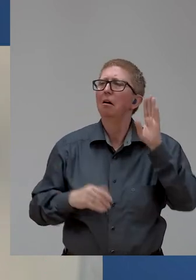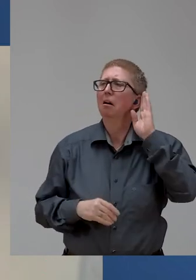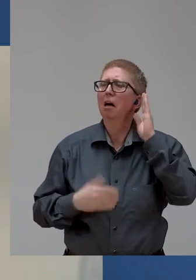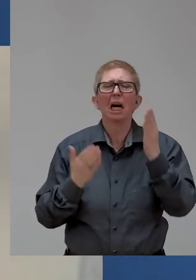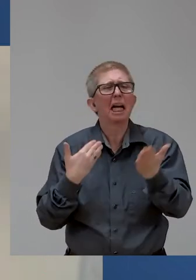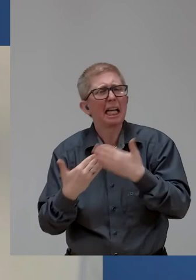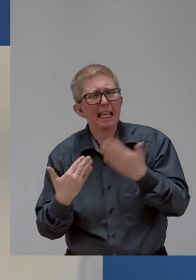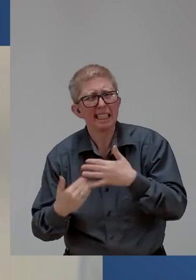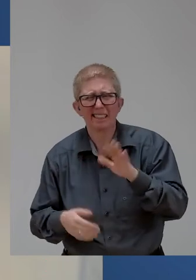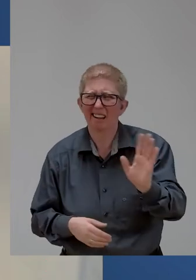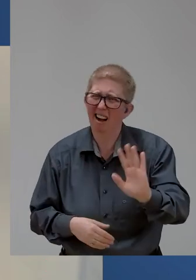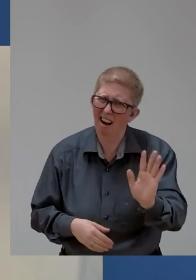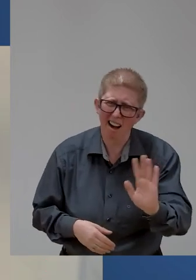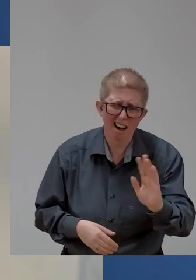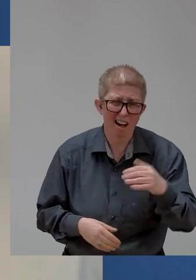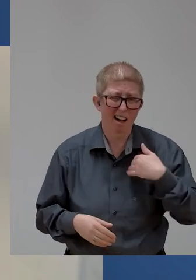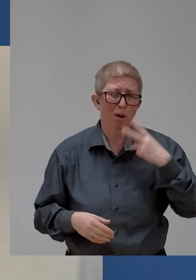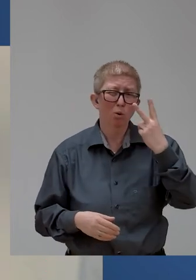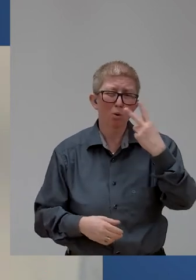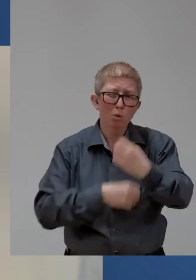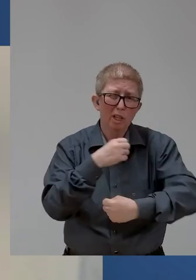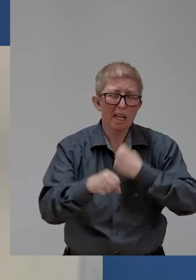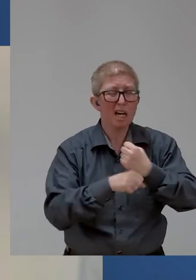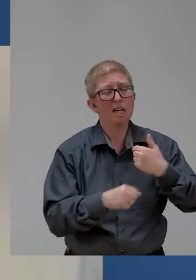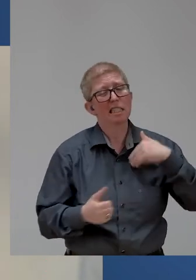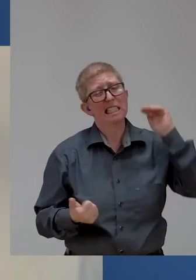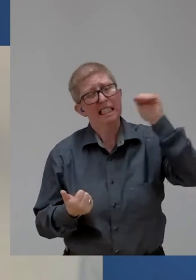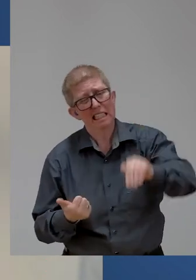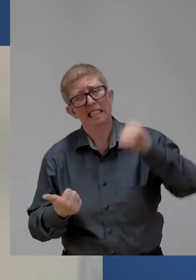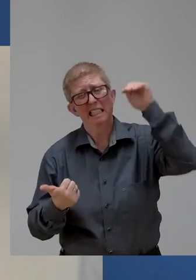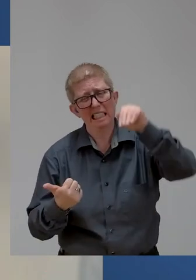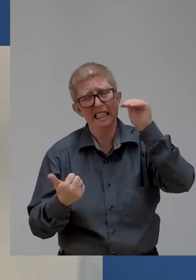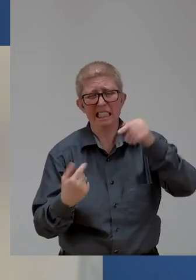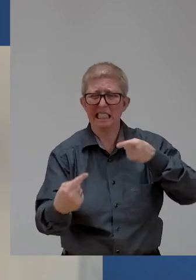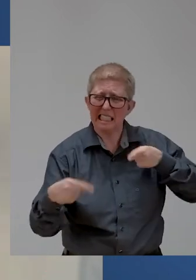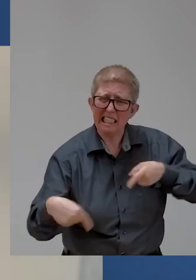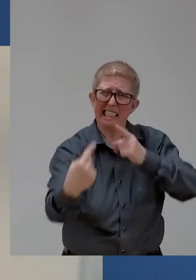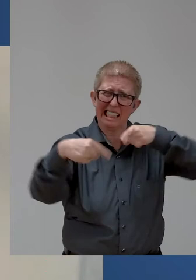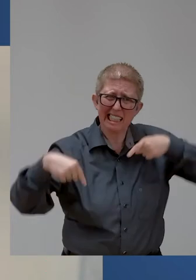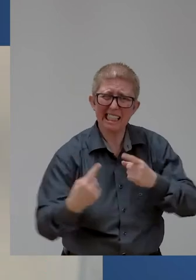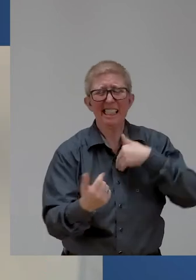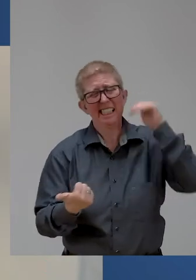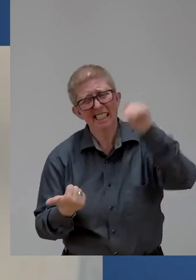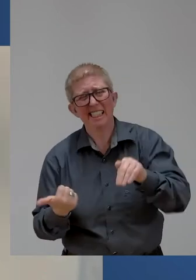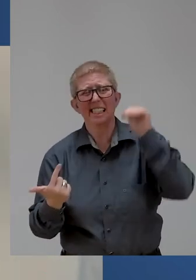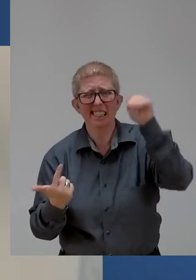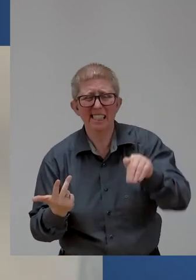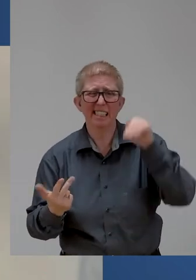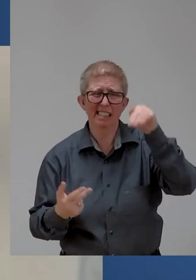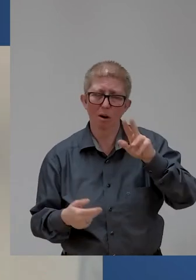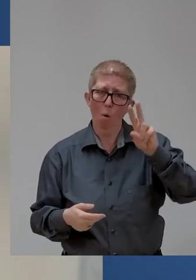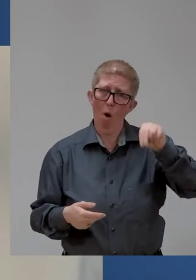conversations behind closed doors and across the UN, where I